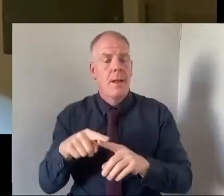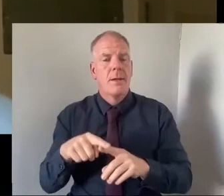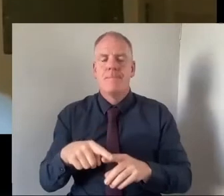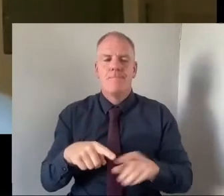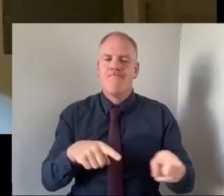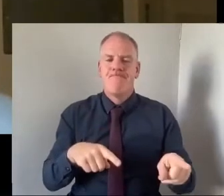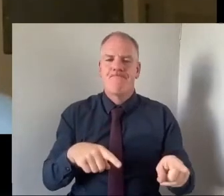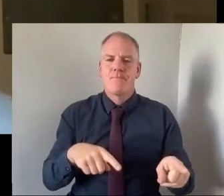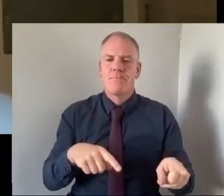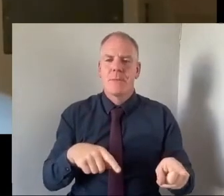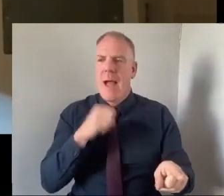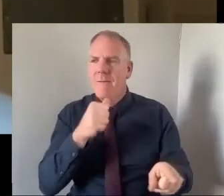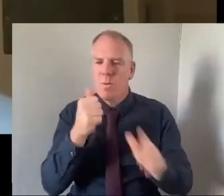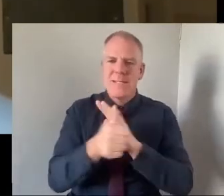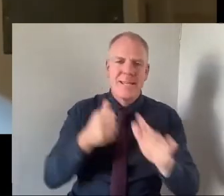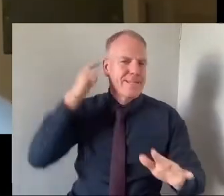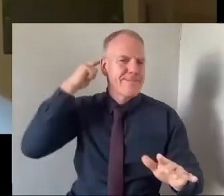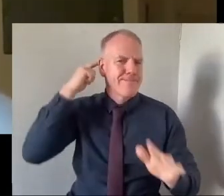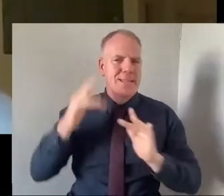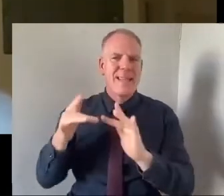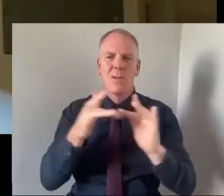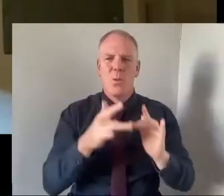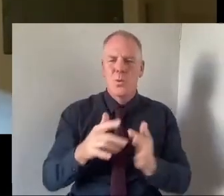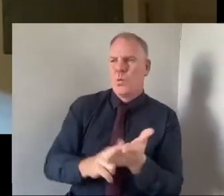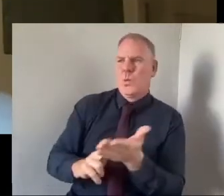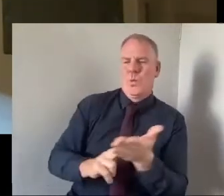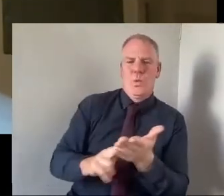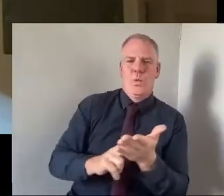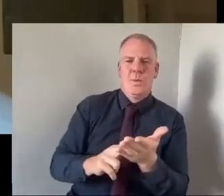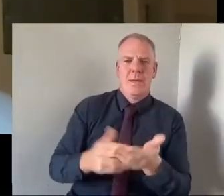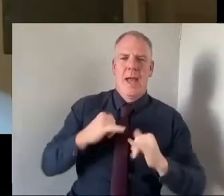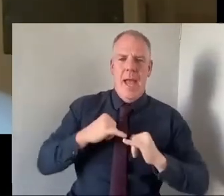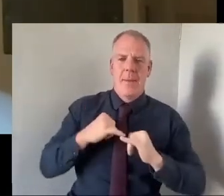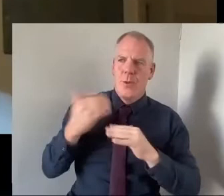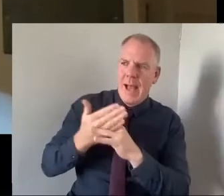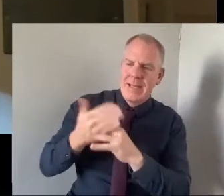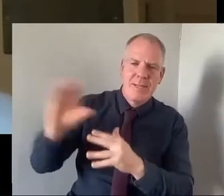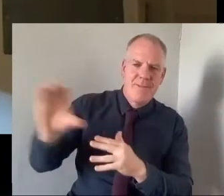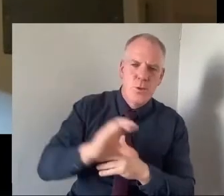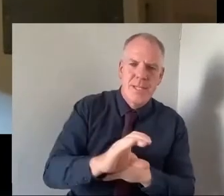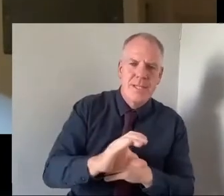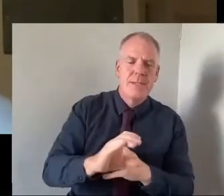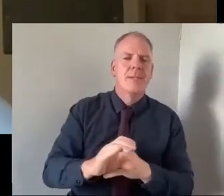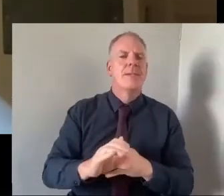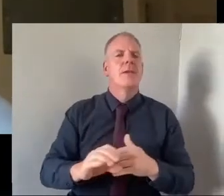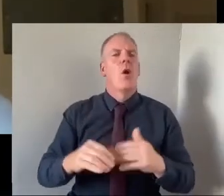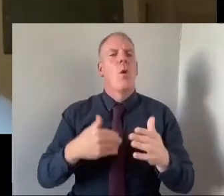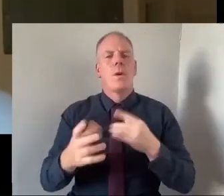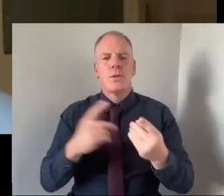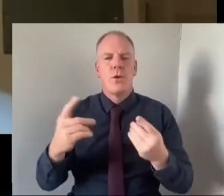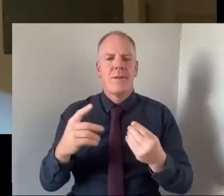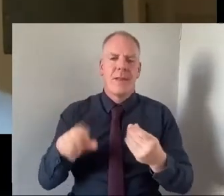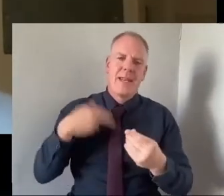necessarily don't have the networks to tap into to be able to access the funding or to be able to take it to the next level